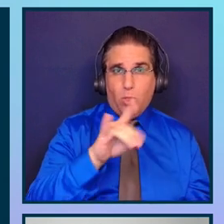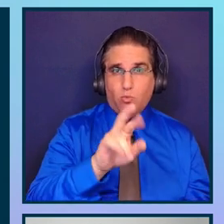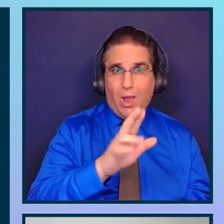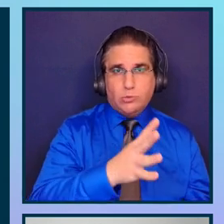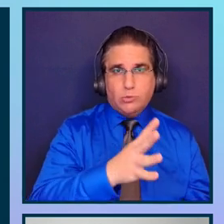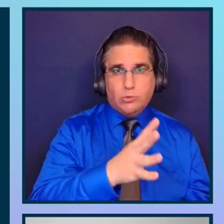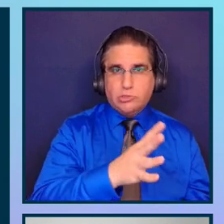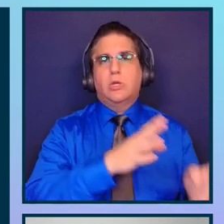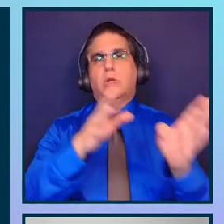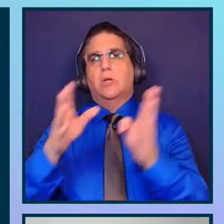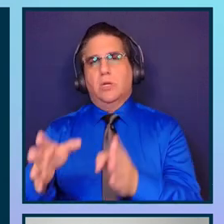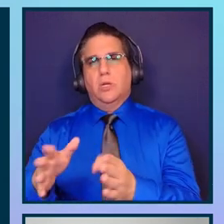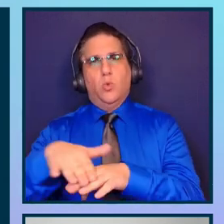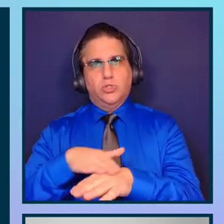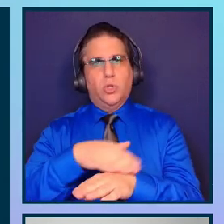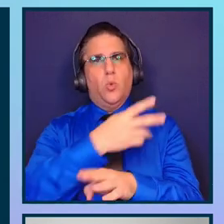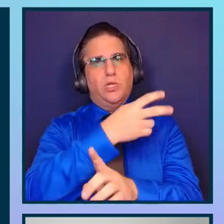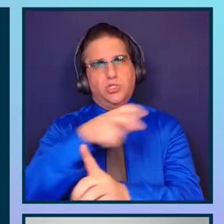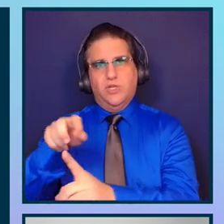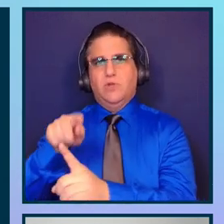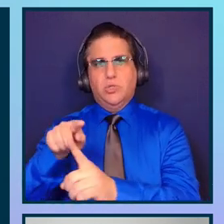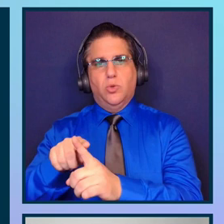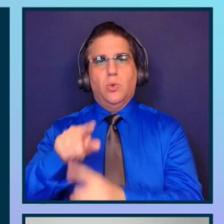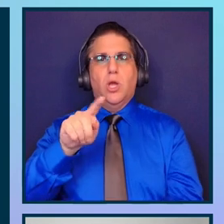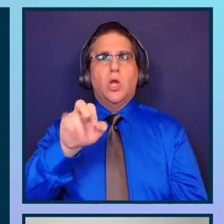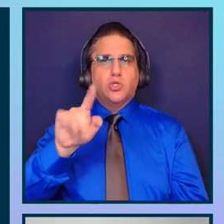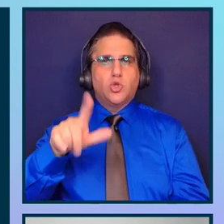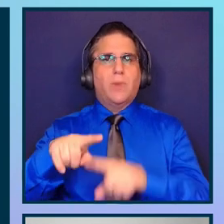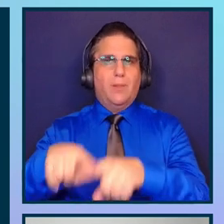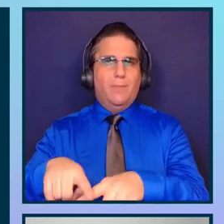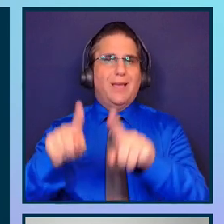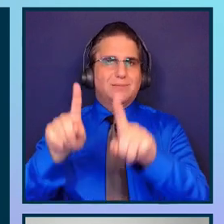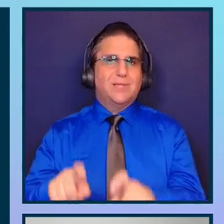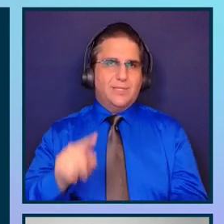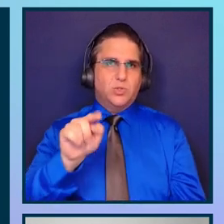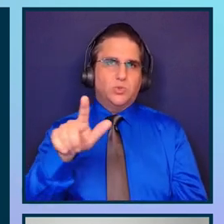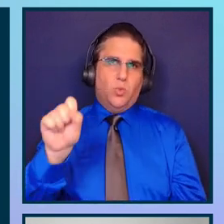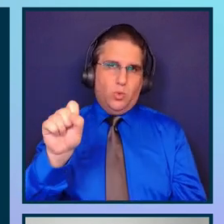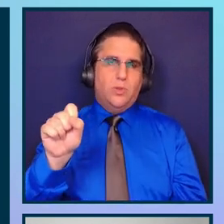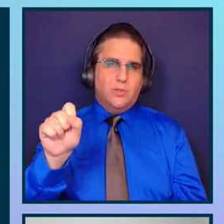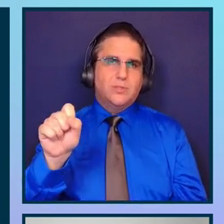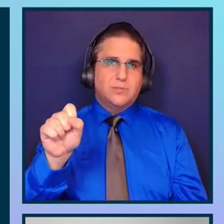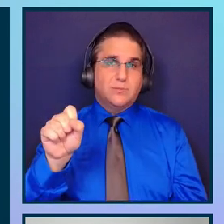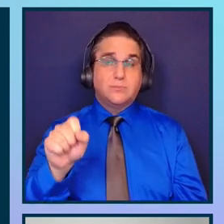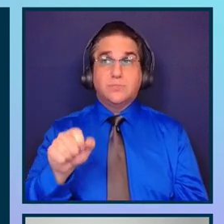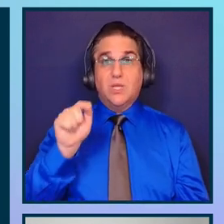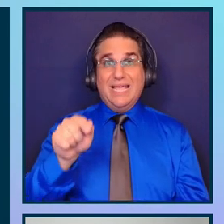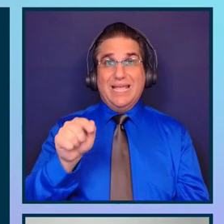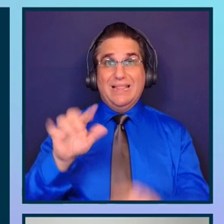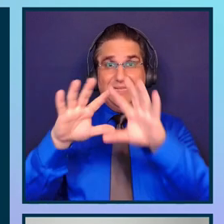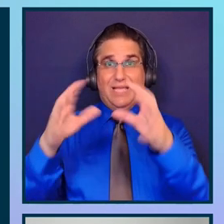we slowly are moving to the terminal-based testing tools. And in this category,